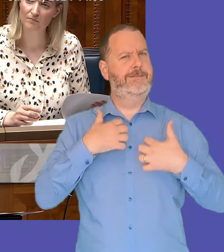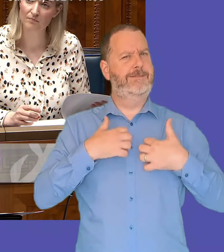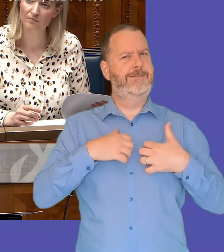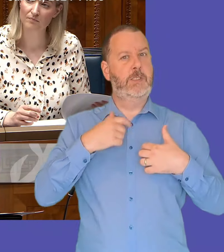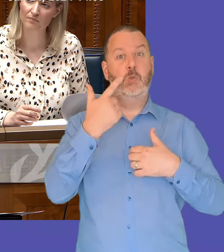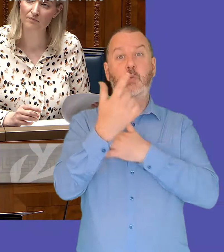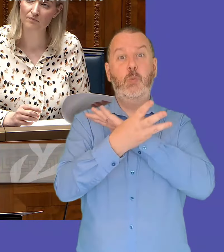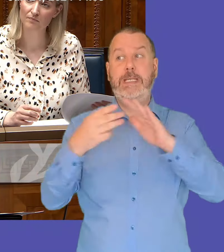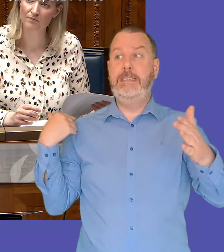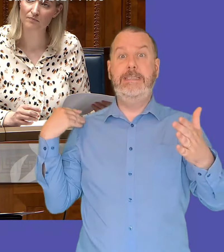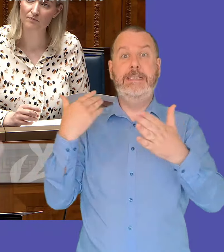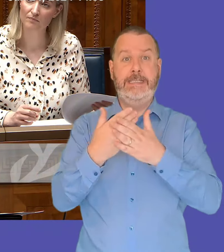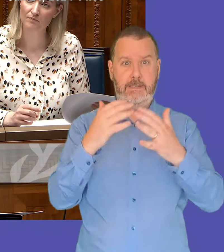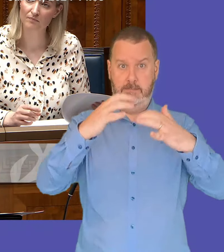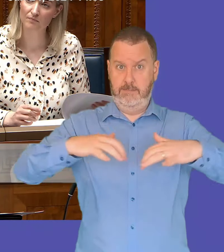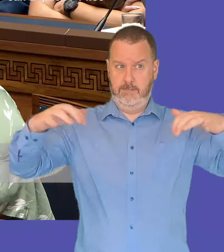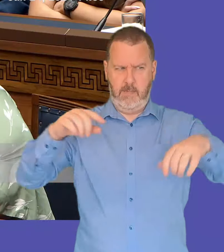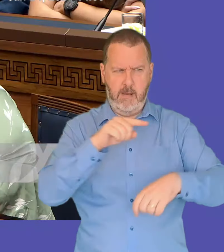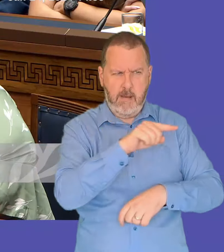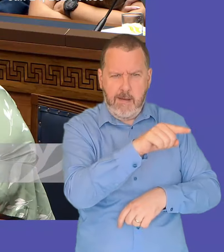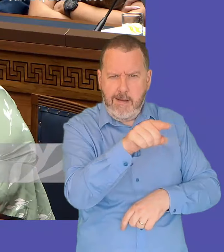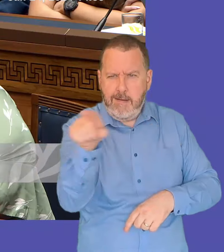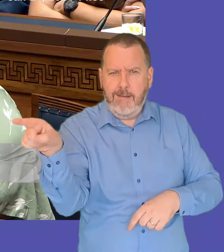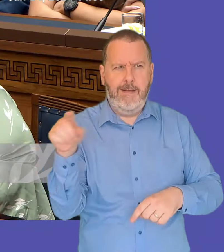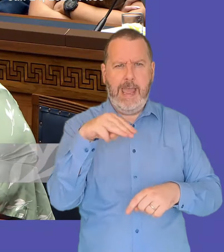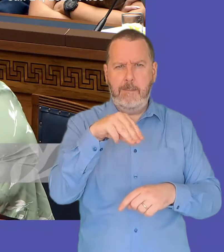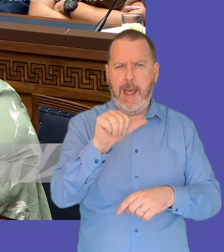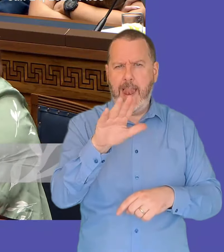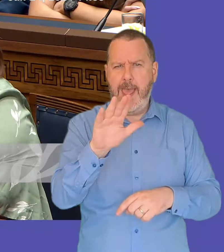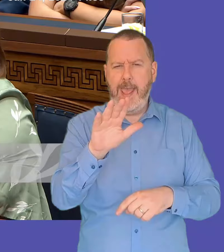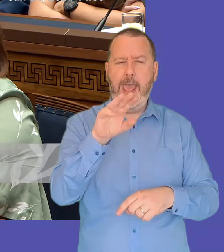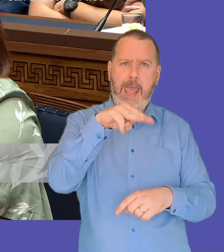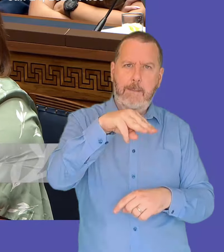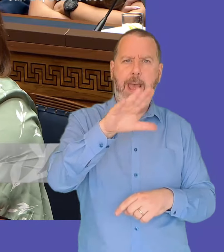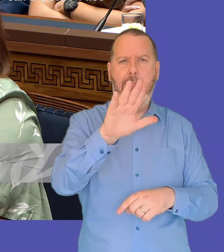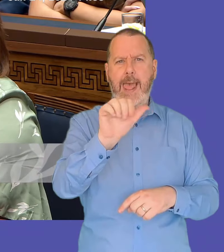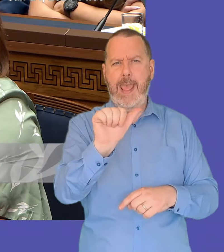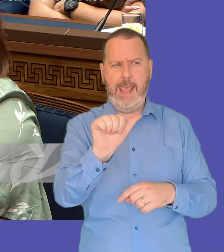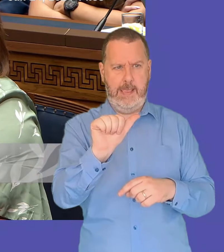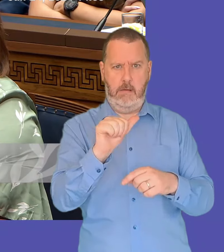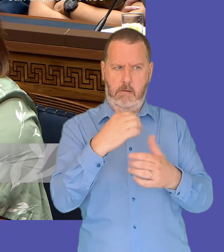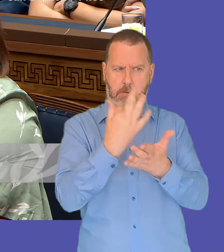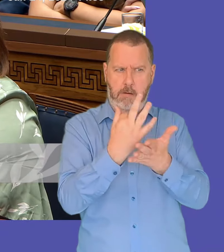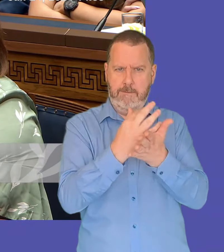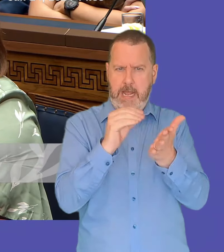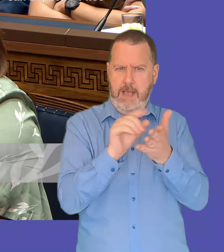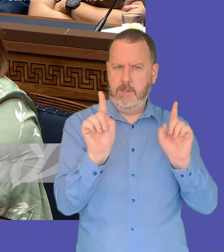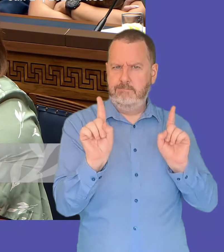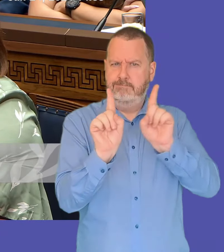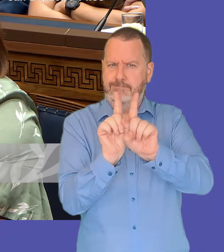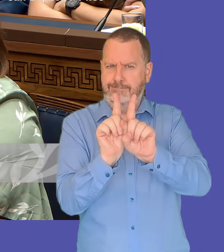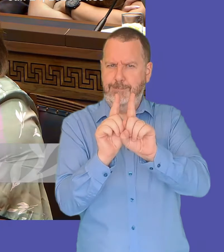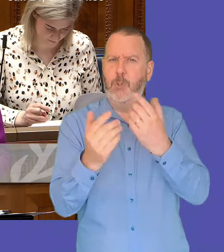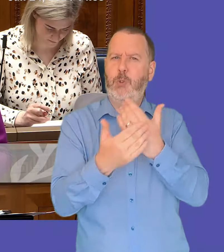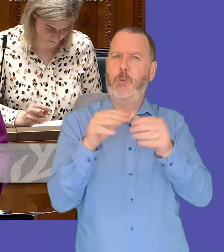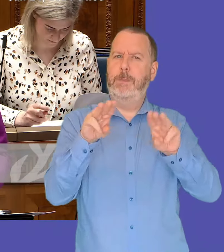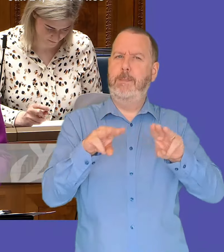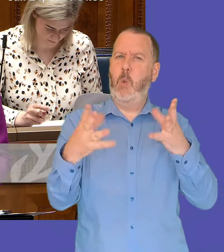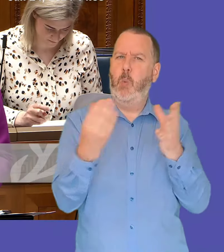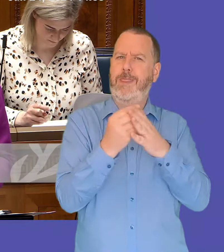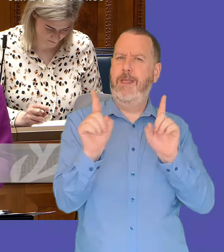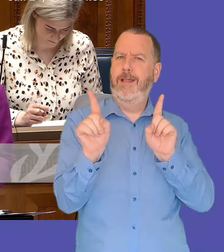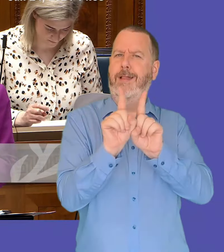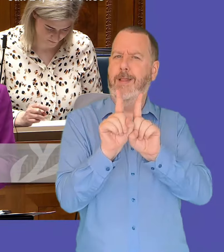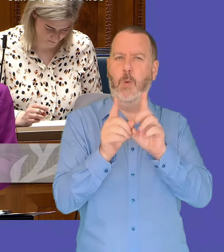in this chamber has brought young people in here for work experience and i think that's a fantastic thing and something that we all should encourage because we want